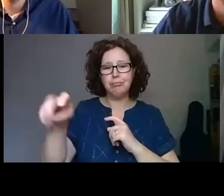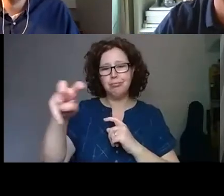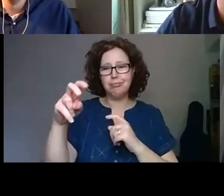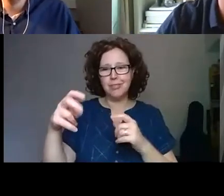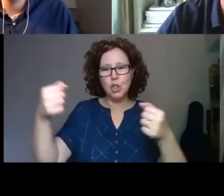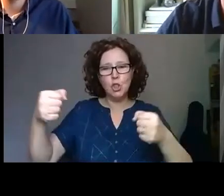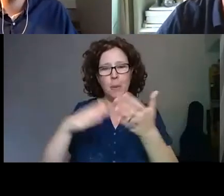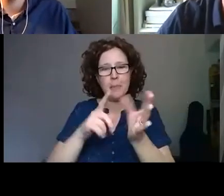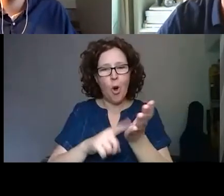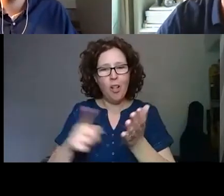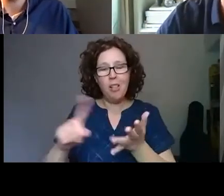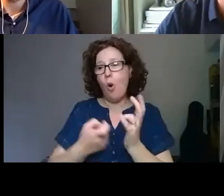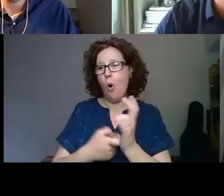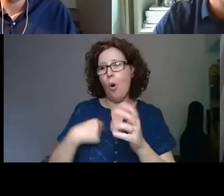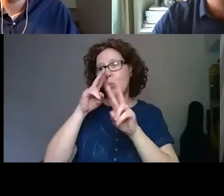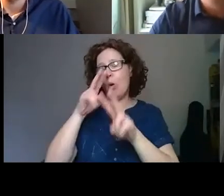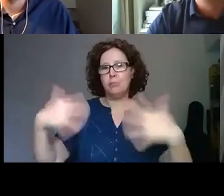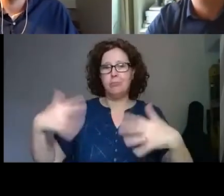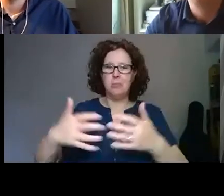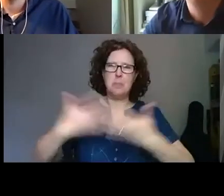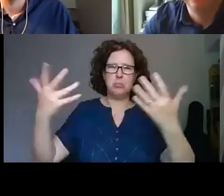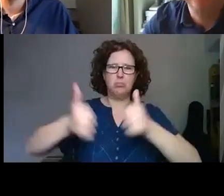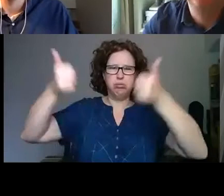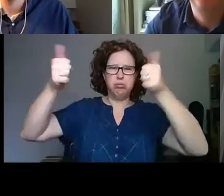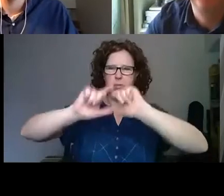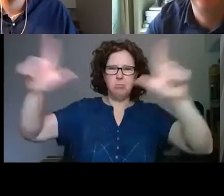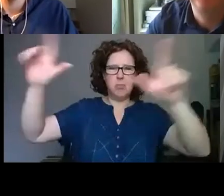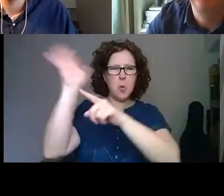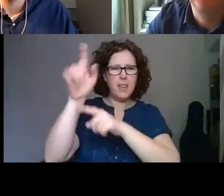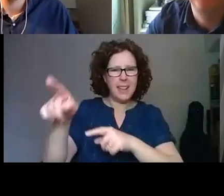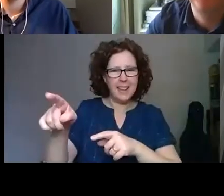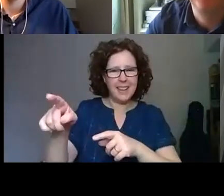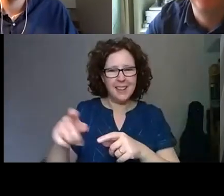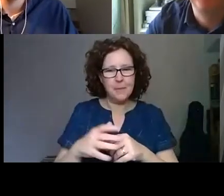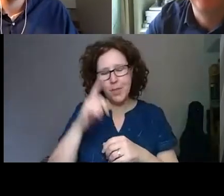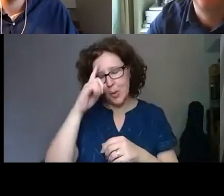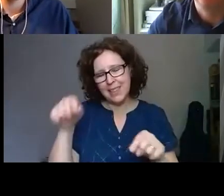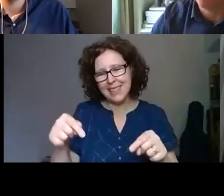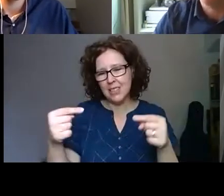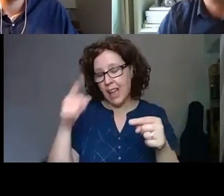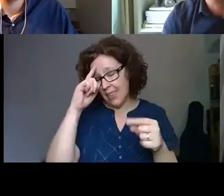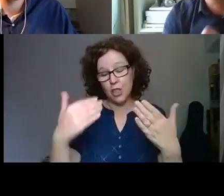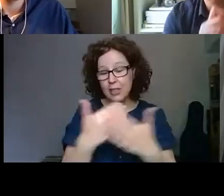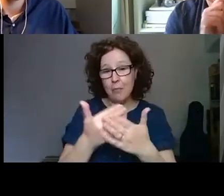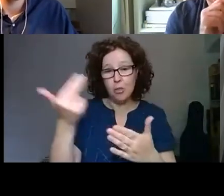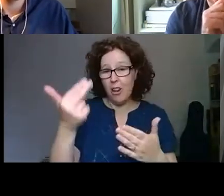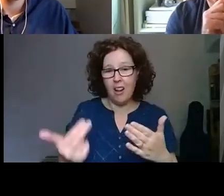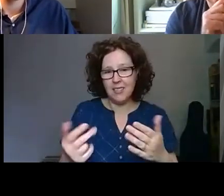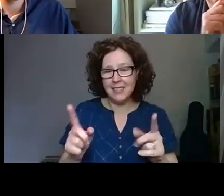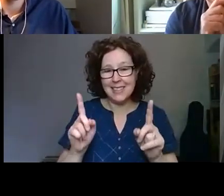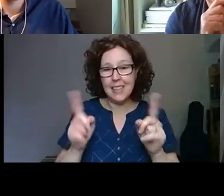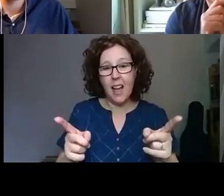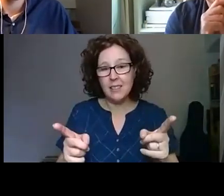movie. And so the challenge lies in whether I don't think contemporary art can provide the same kind of